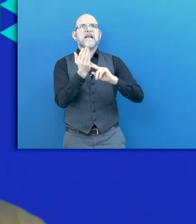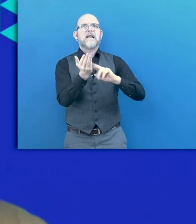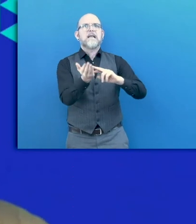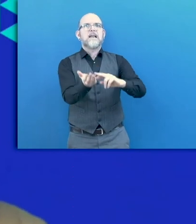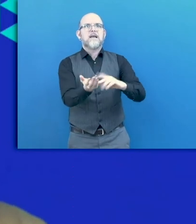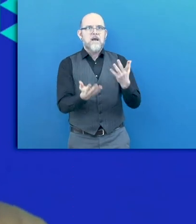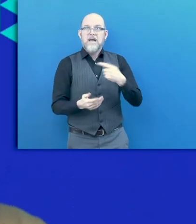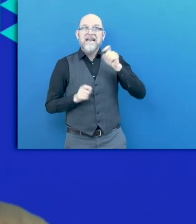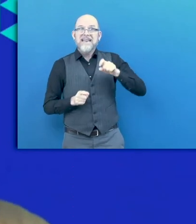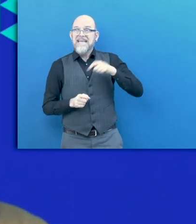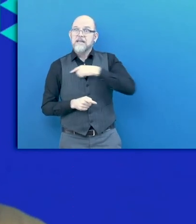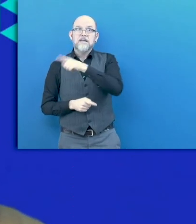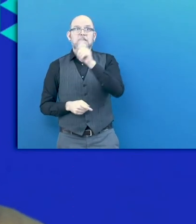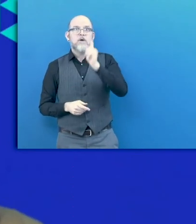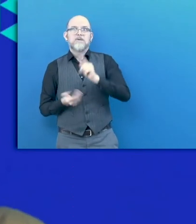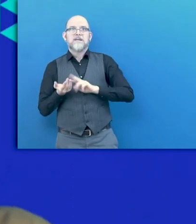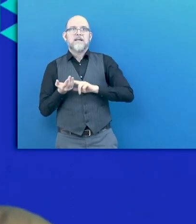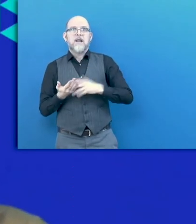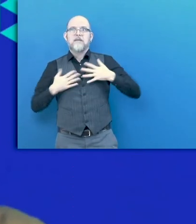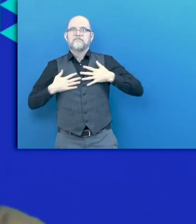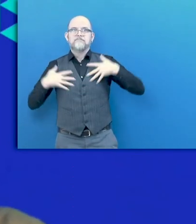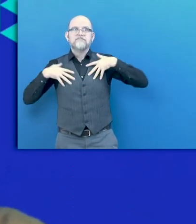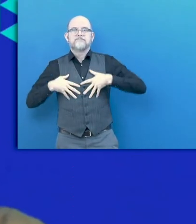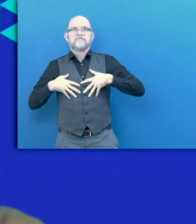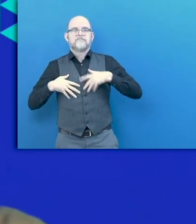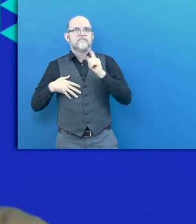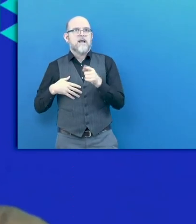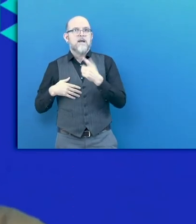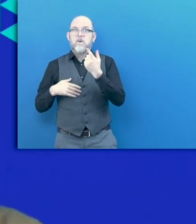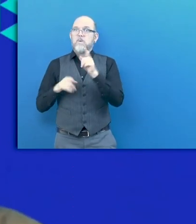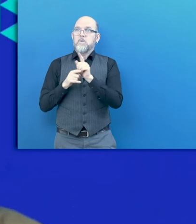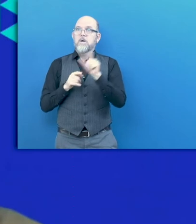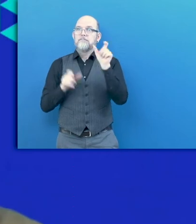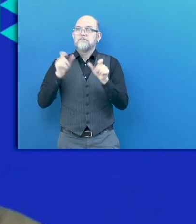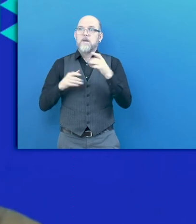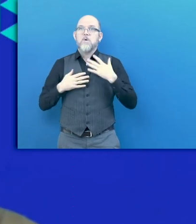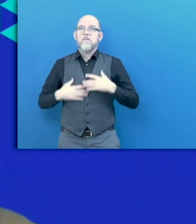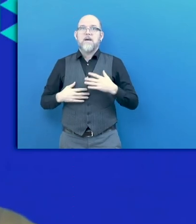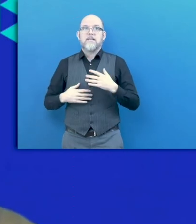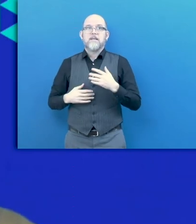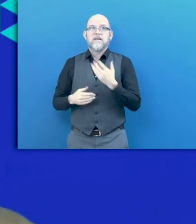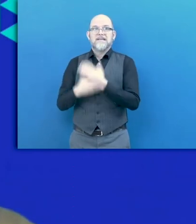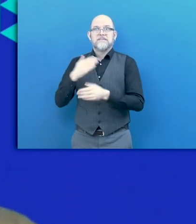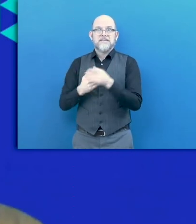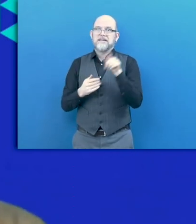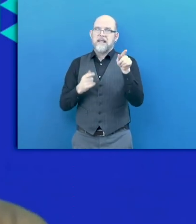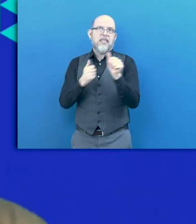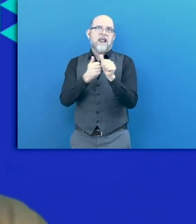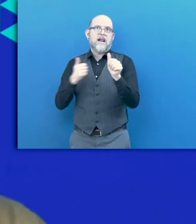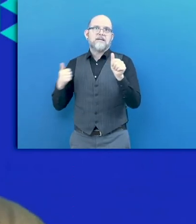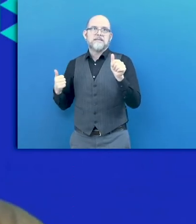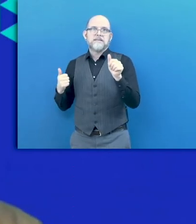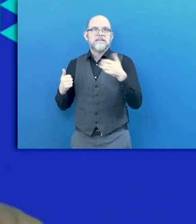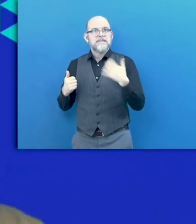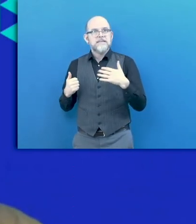everybody to have digital skills. And that, of course, also applies to persons with disabilities, who, as you know, often will start with a